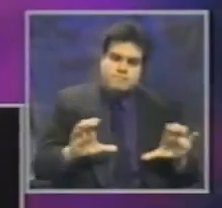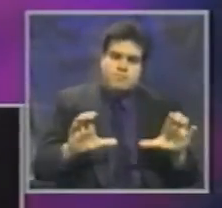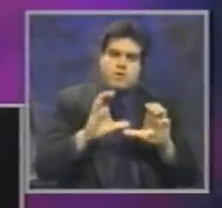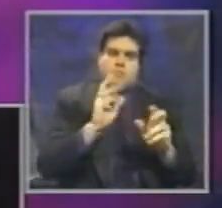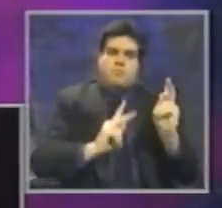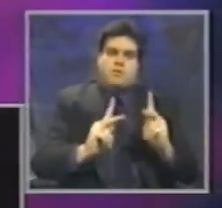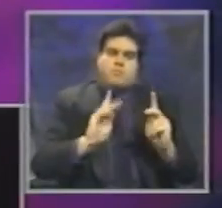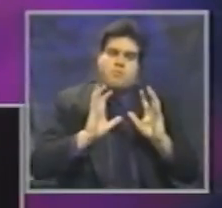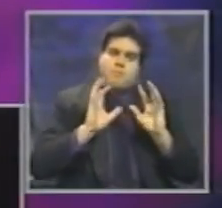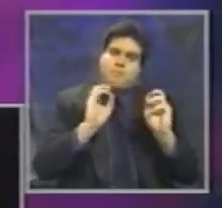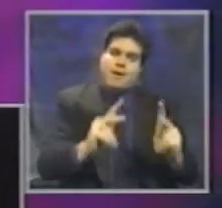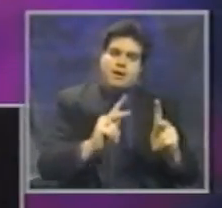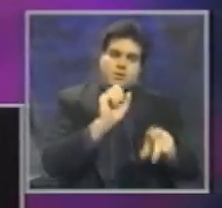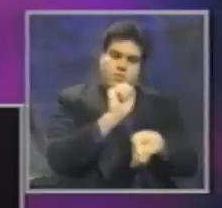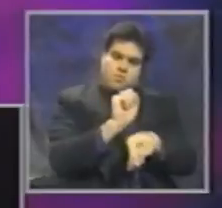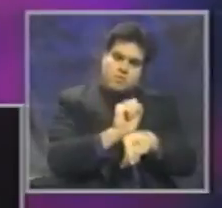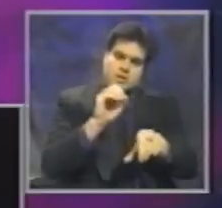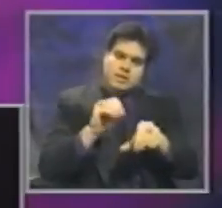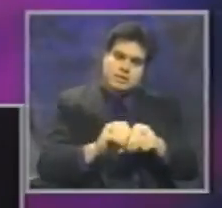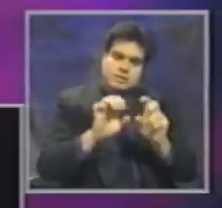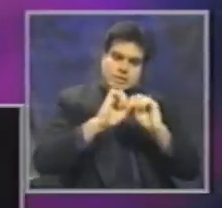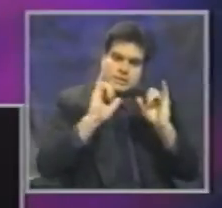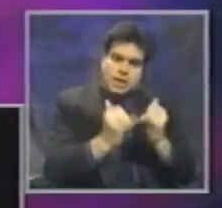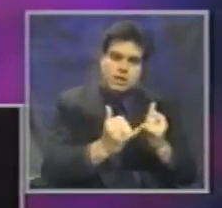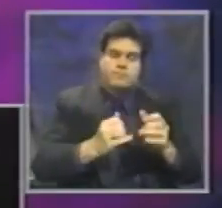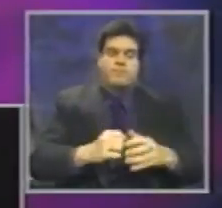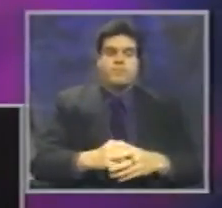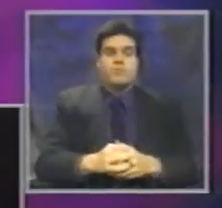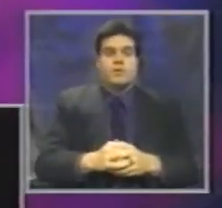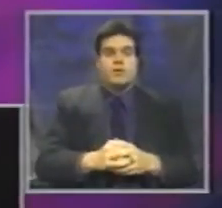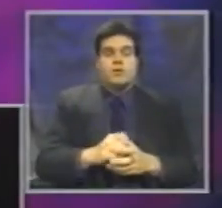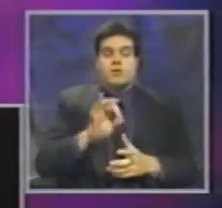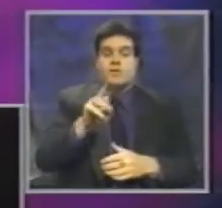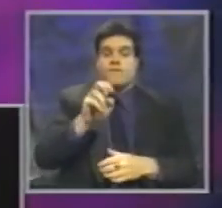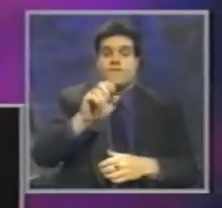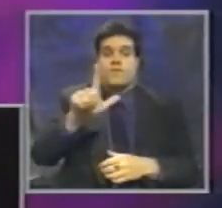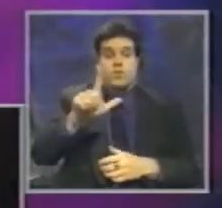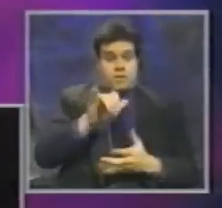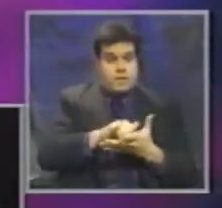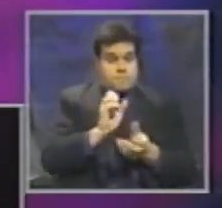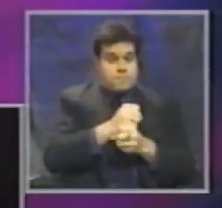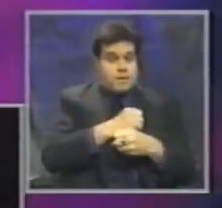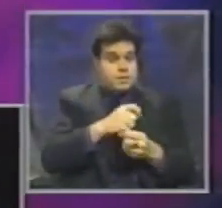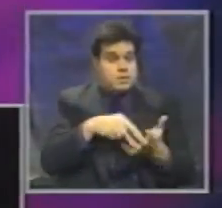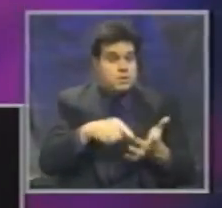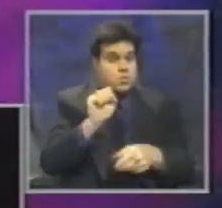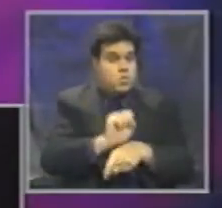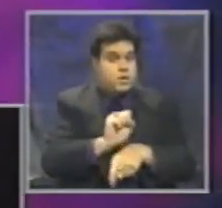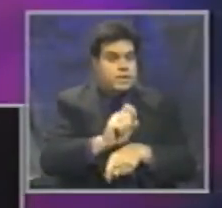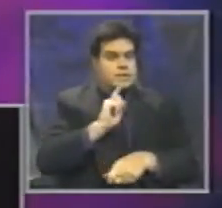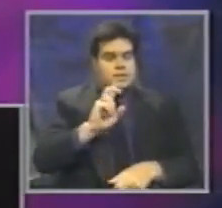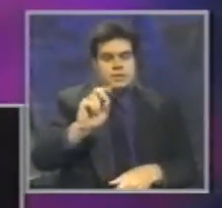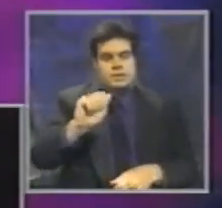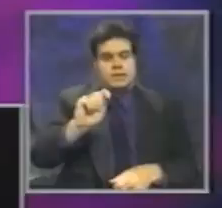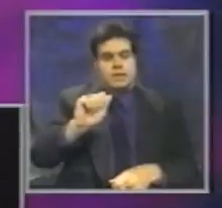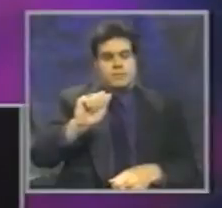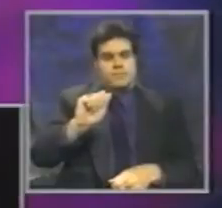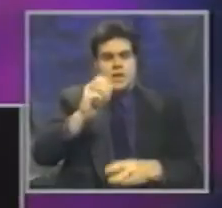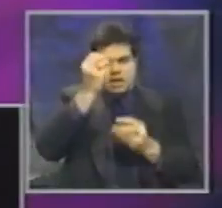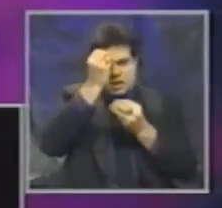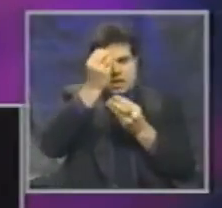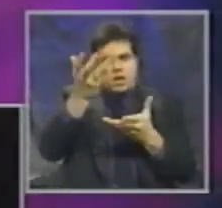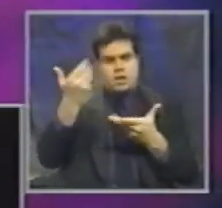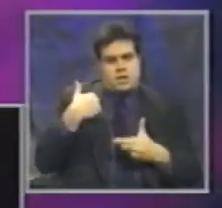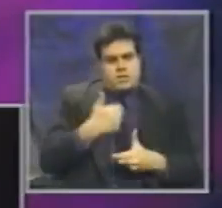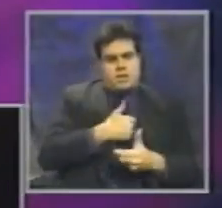function and bring them back in society. The fuel that makes this work is data. Data allows us to look at the